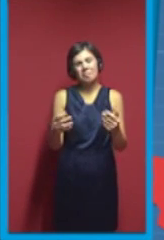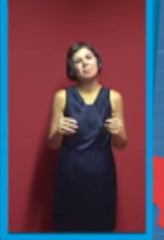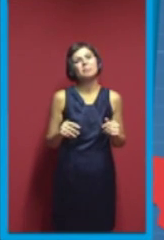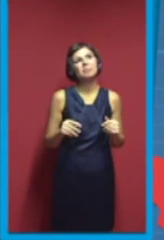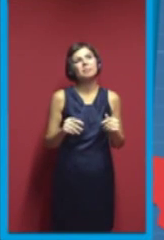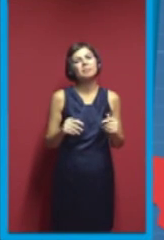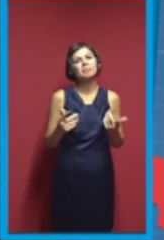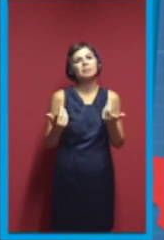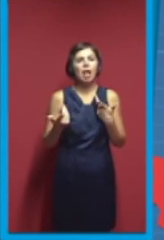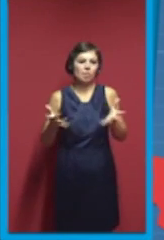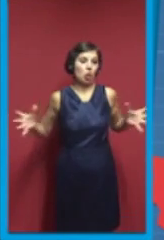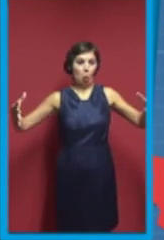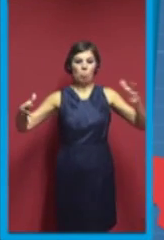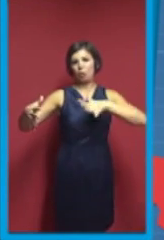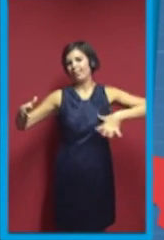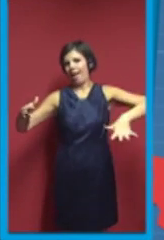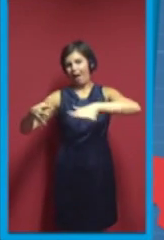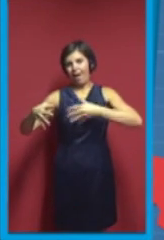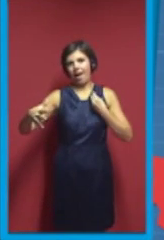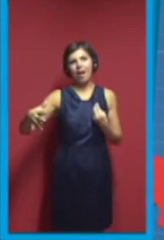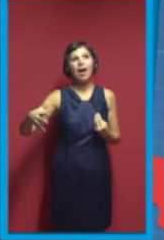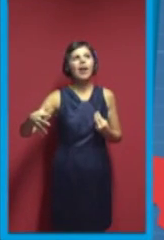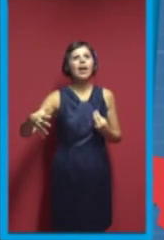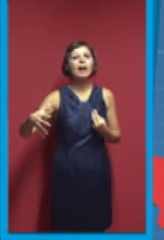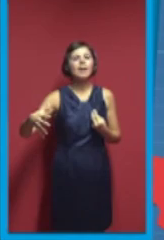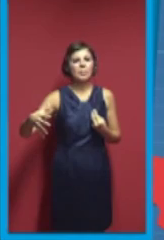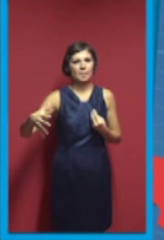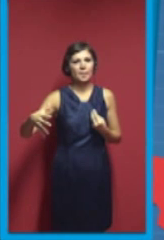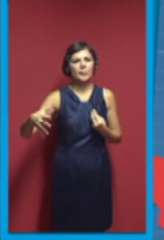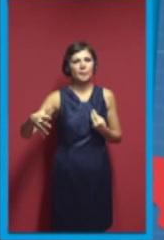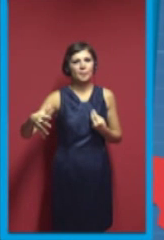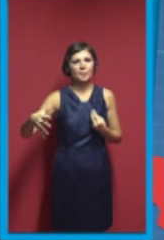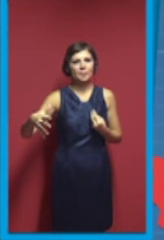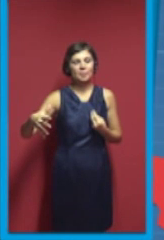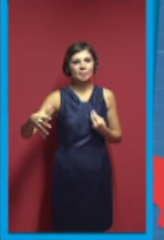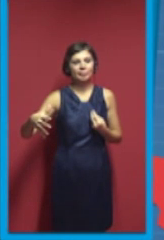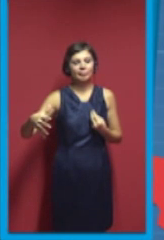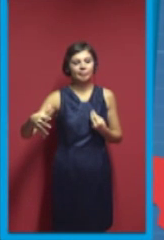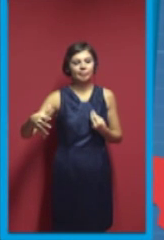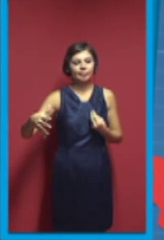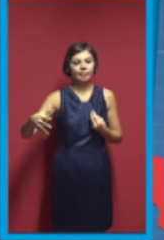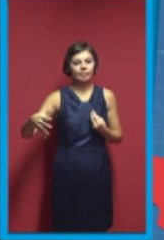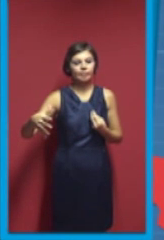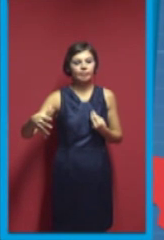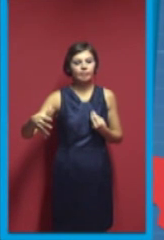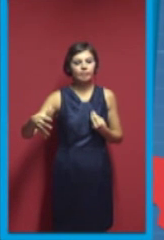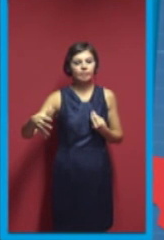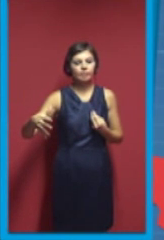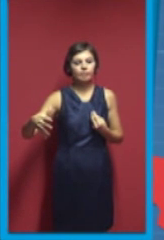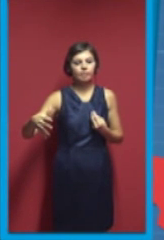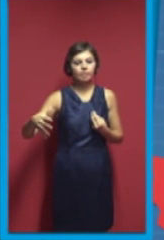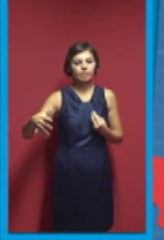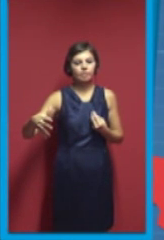our community, everything is, street credit is everything. What make,